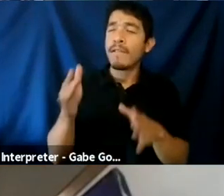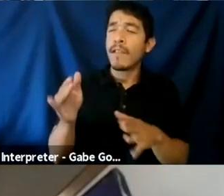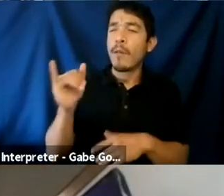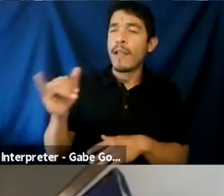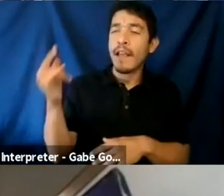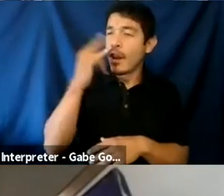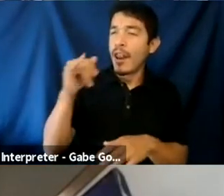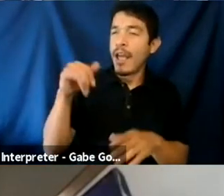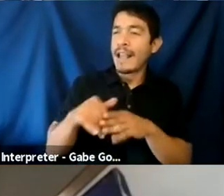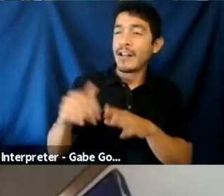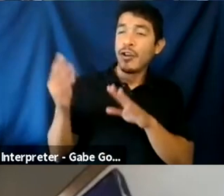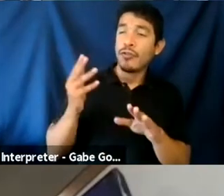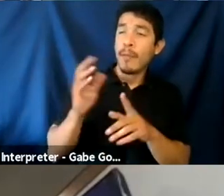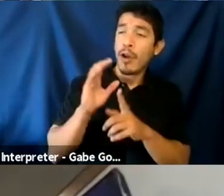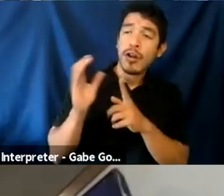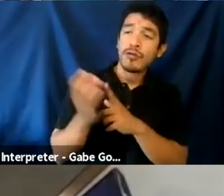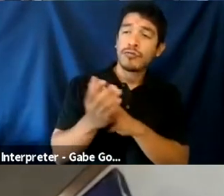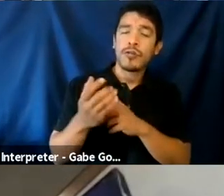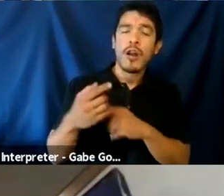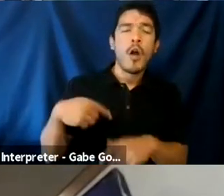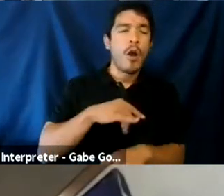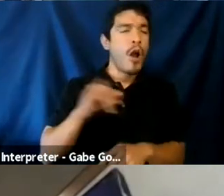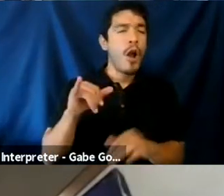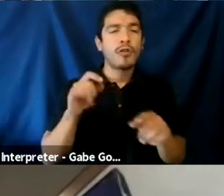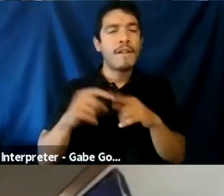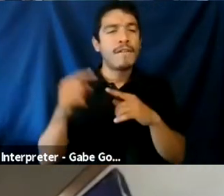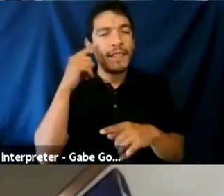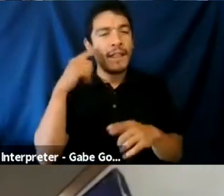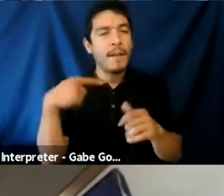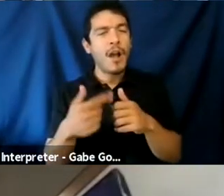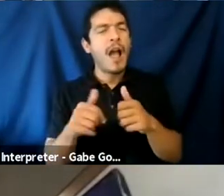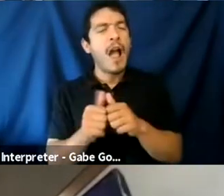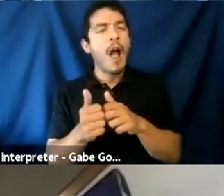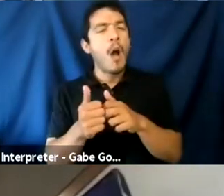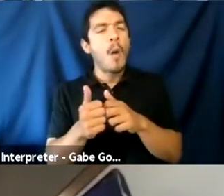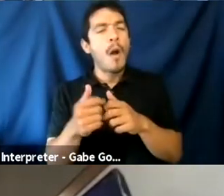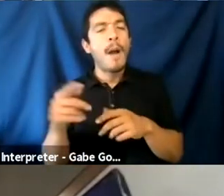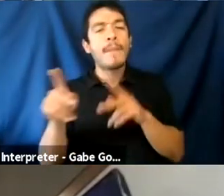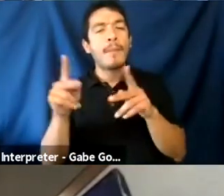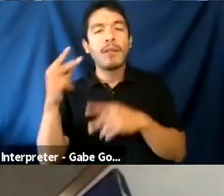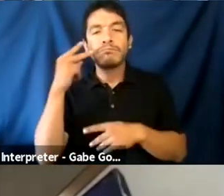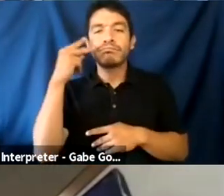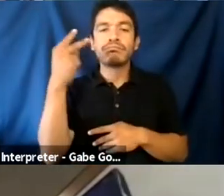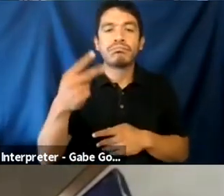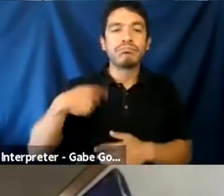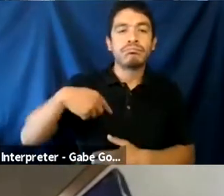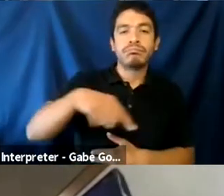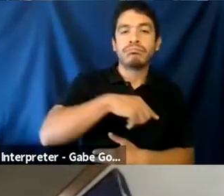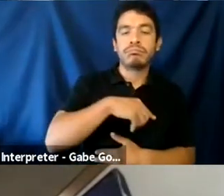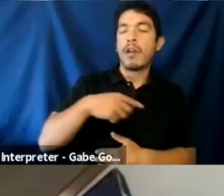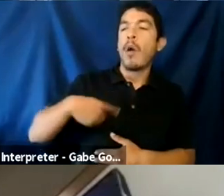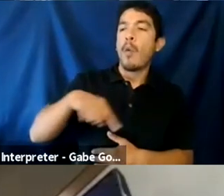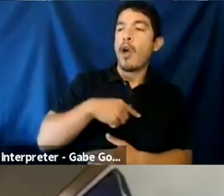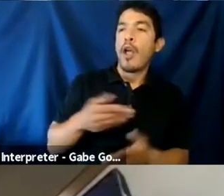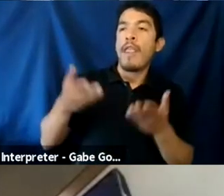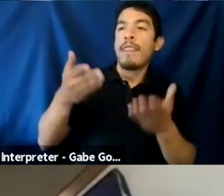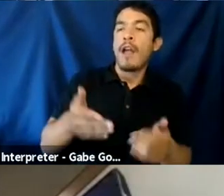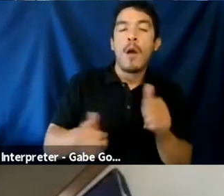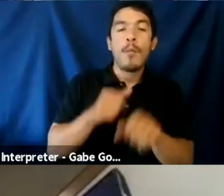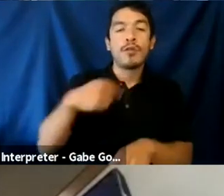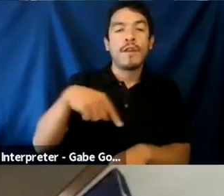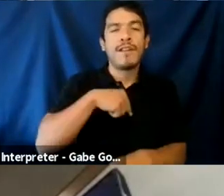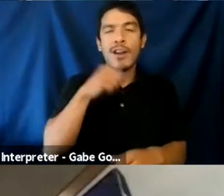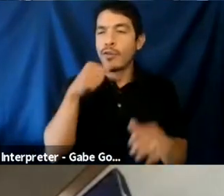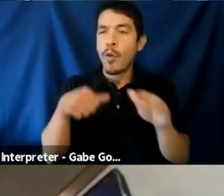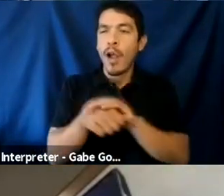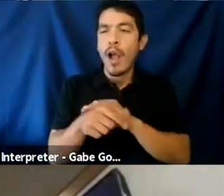in streaming culture is that you also have to think about how visible we are when we're streaming. Like, you know, we're there, you know, most of us like don't hide, like who we